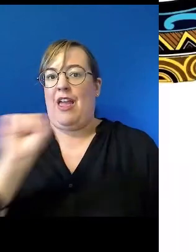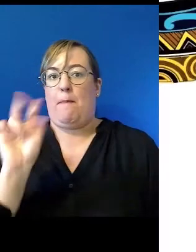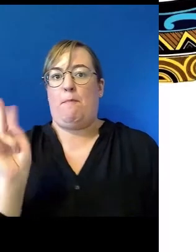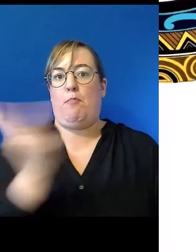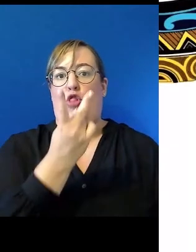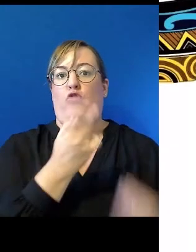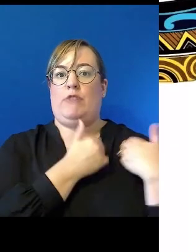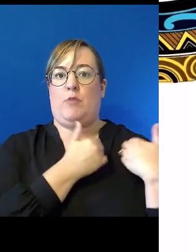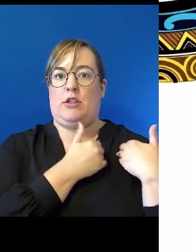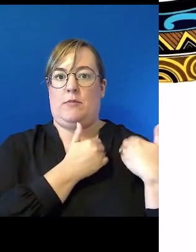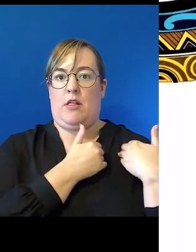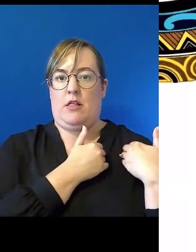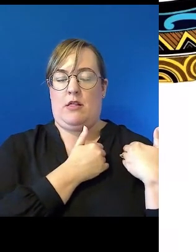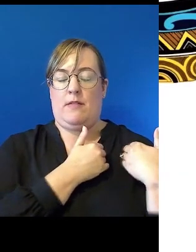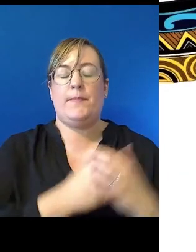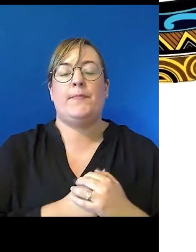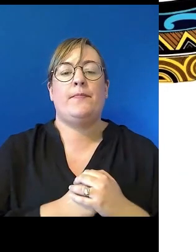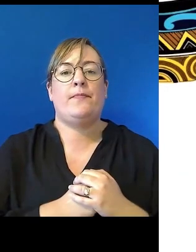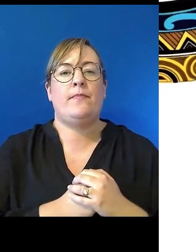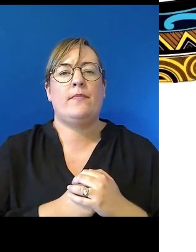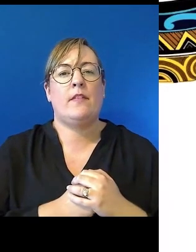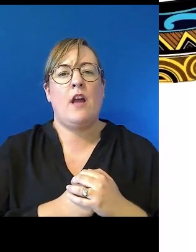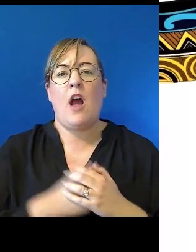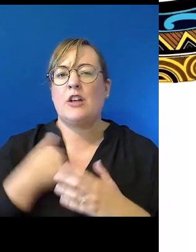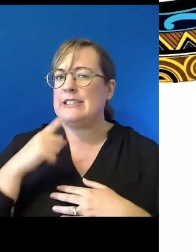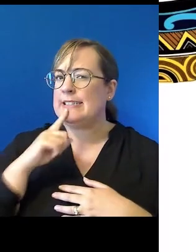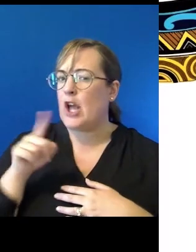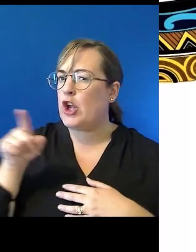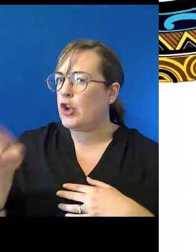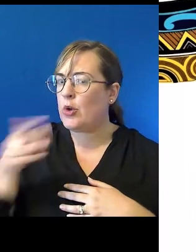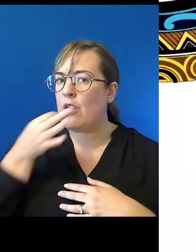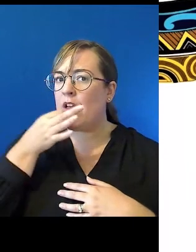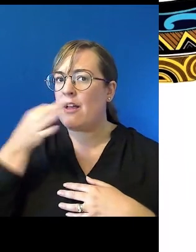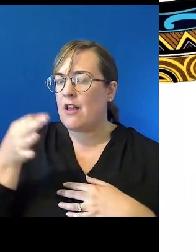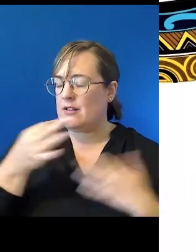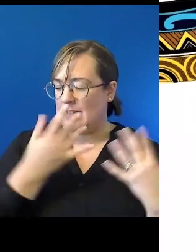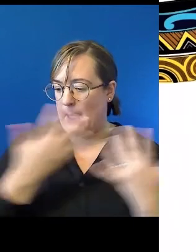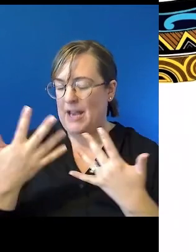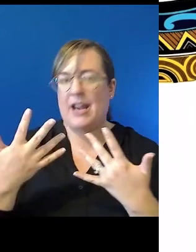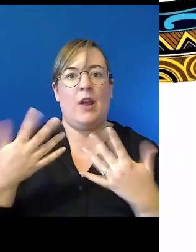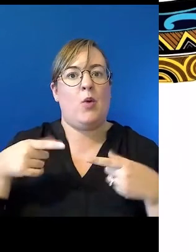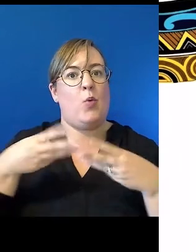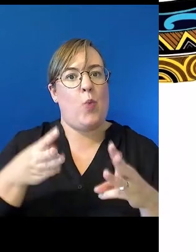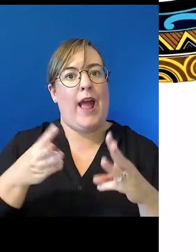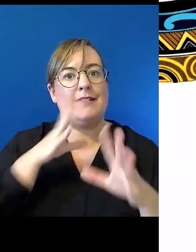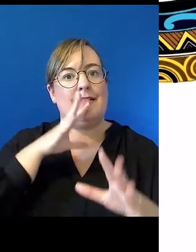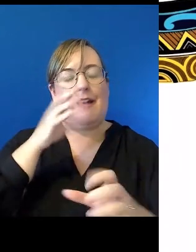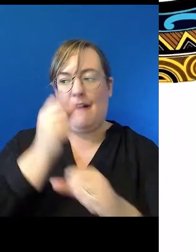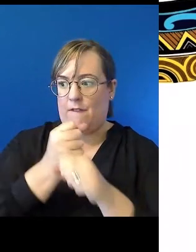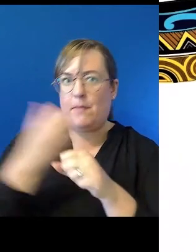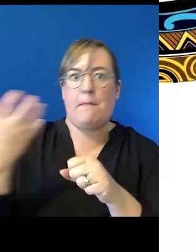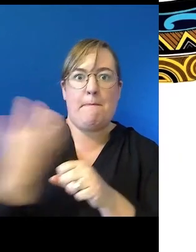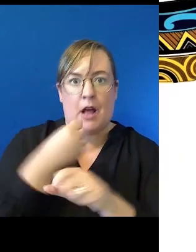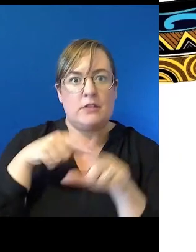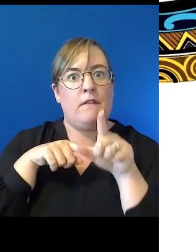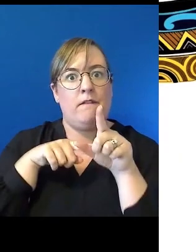And you mentioned there that the various ways in which government should be held accountable. But if it is a